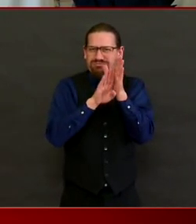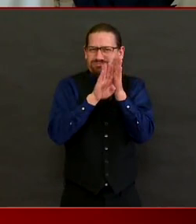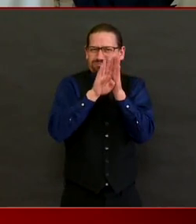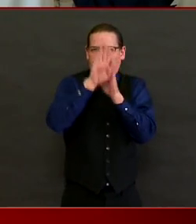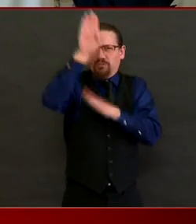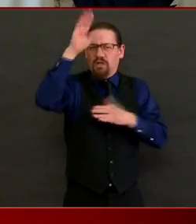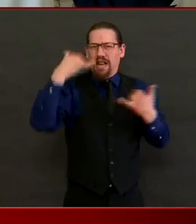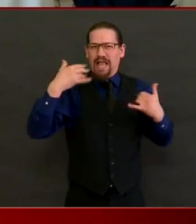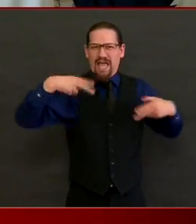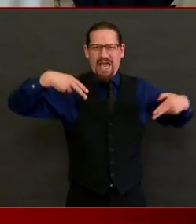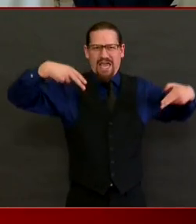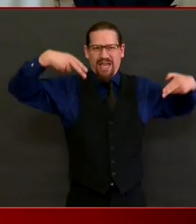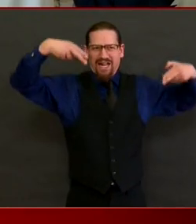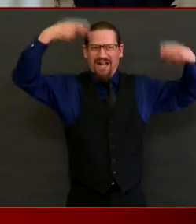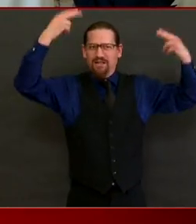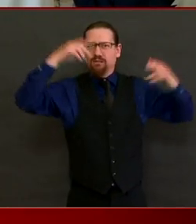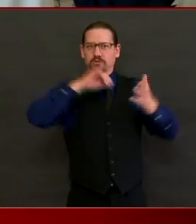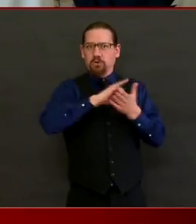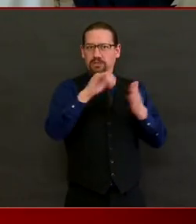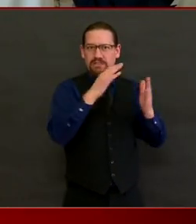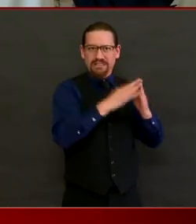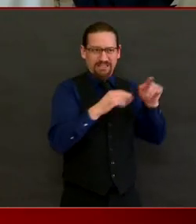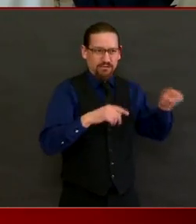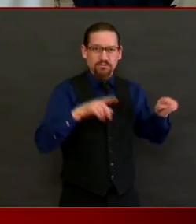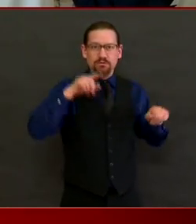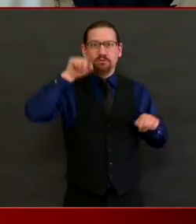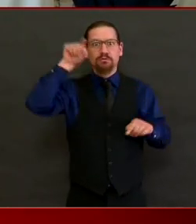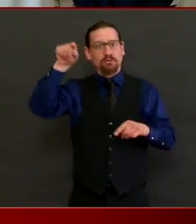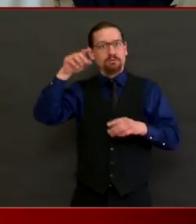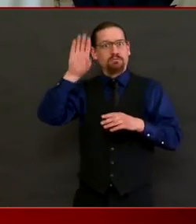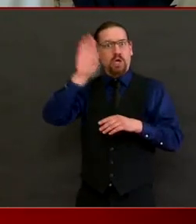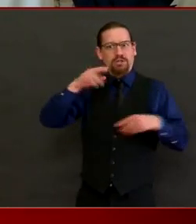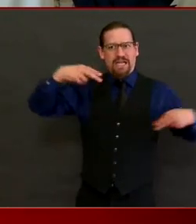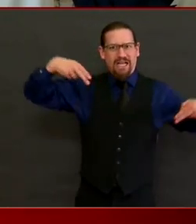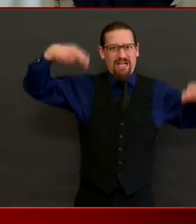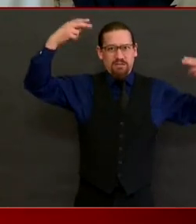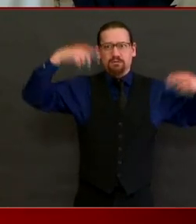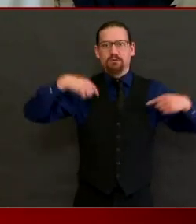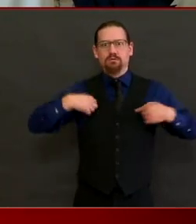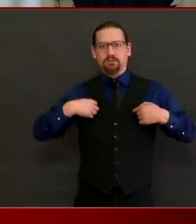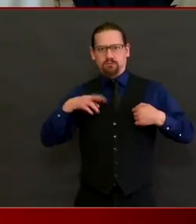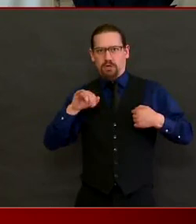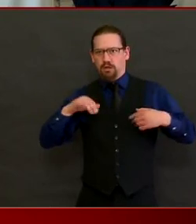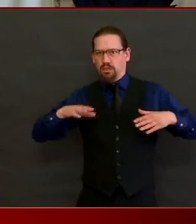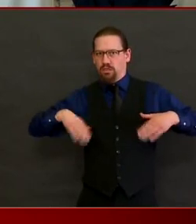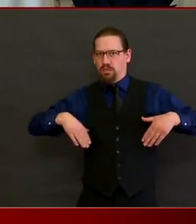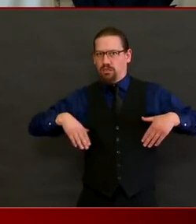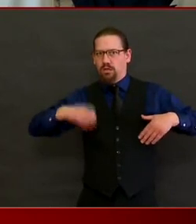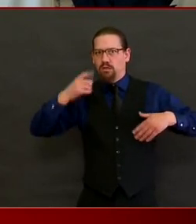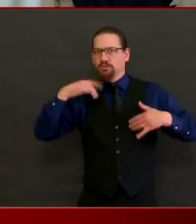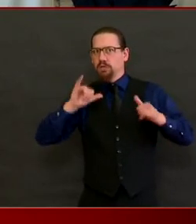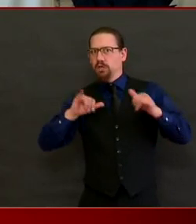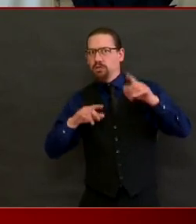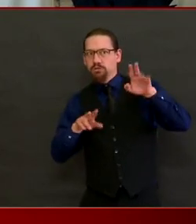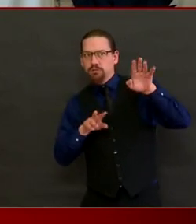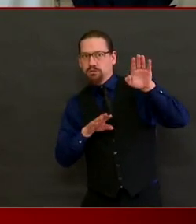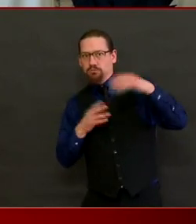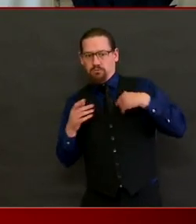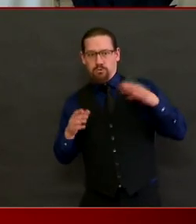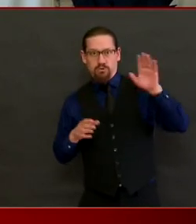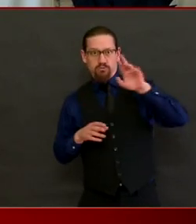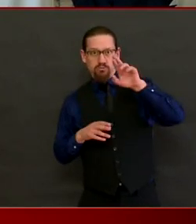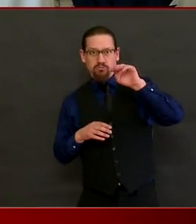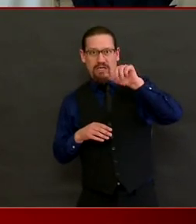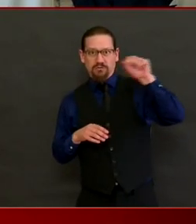surprise that we would be following them and that we would be experiencing something similar since we're in the same region. I will